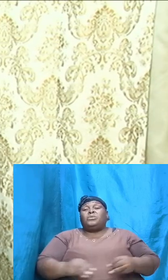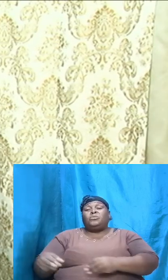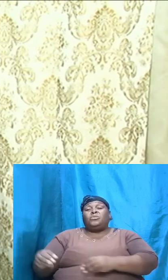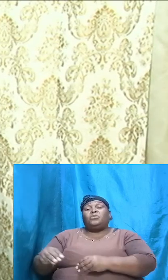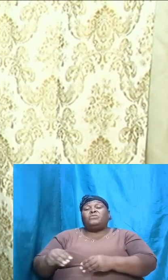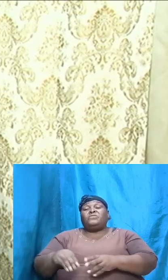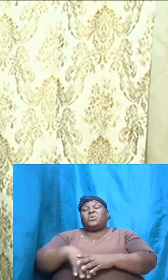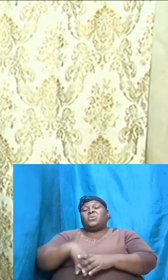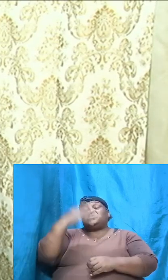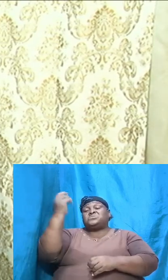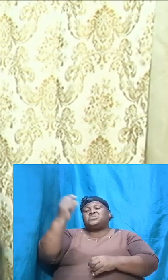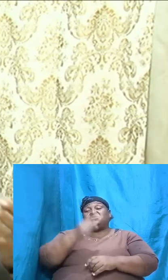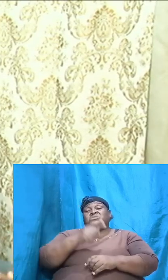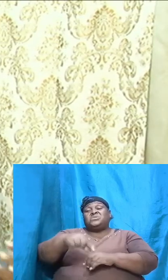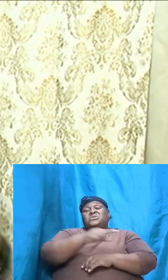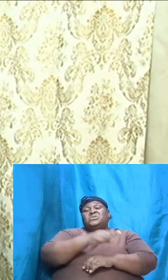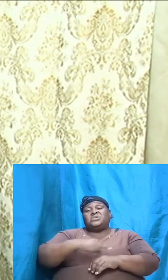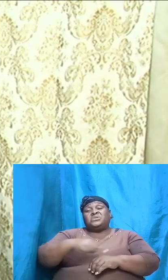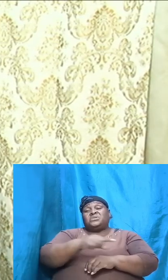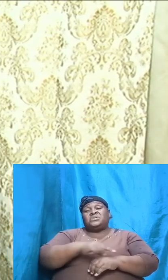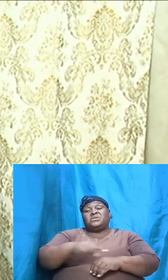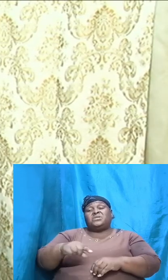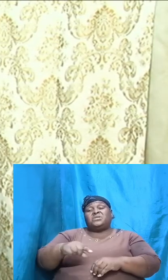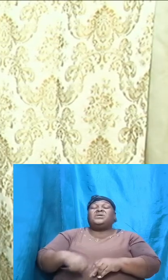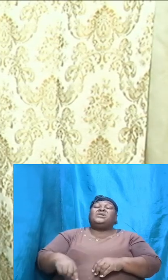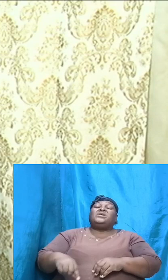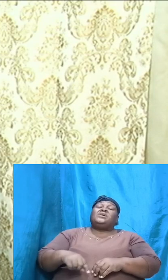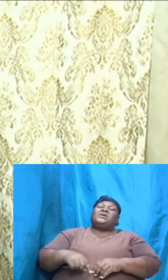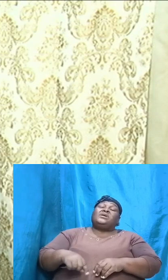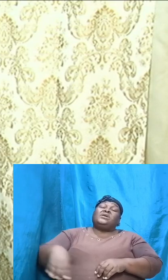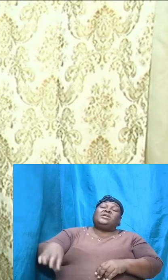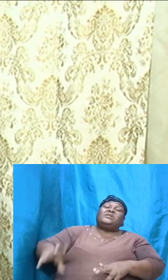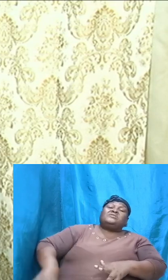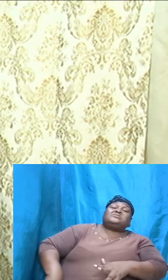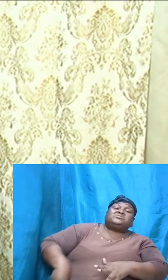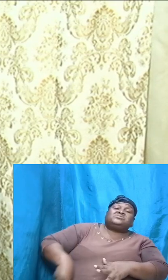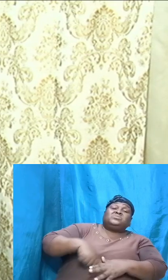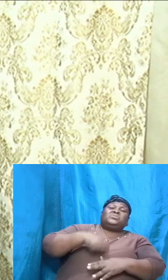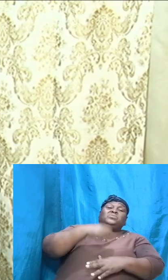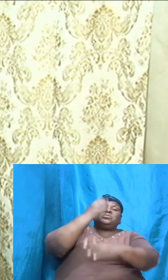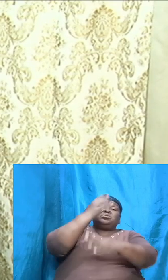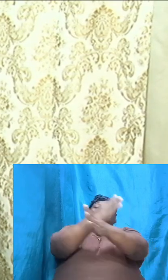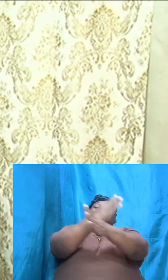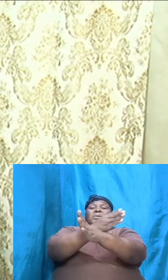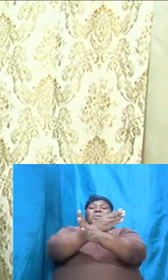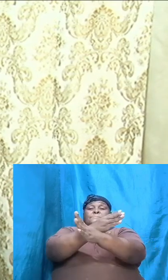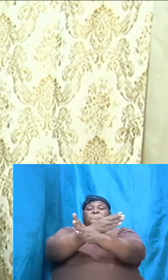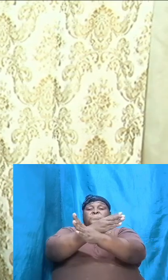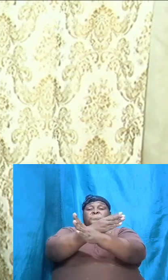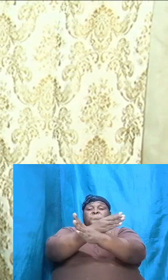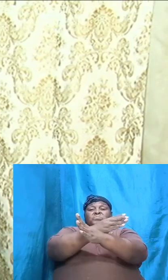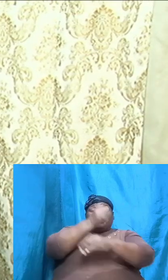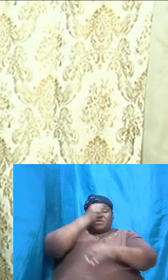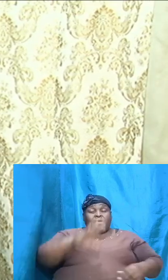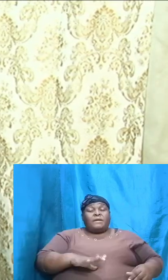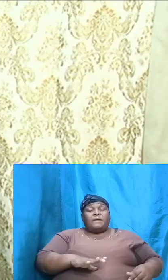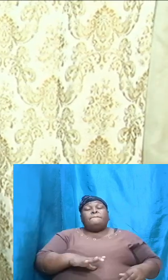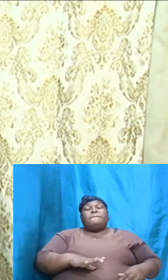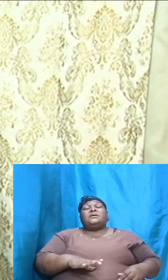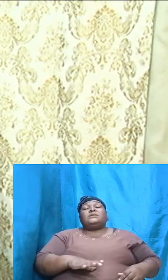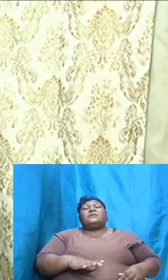around to protect it from men coming back into that place until a certain time. So, Genesis